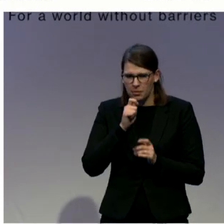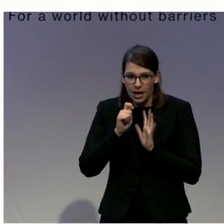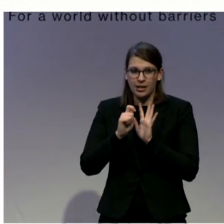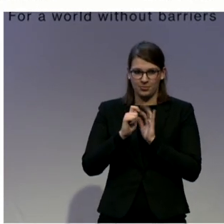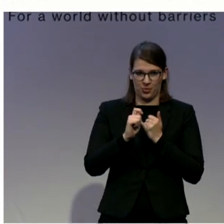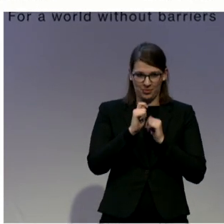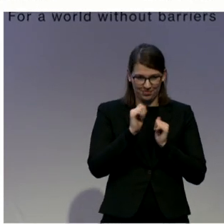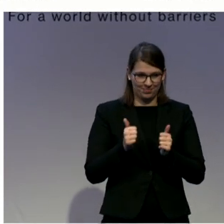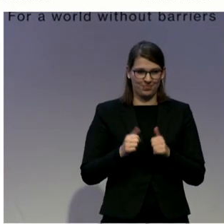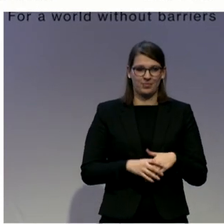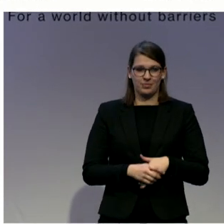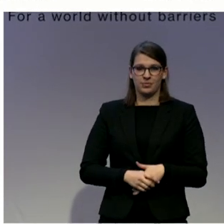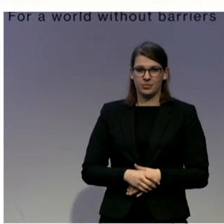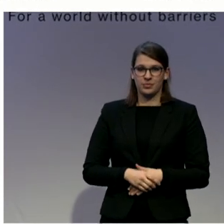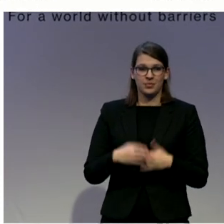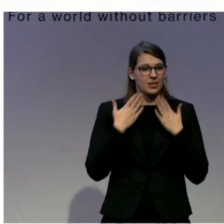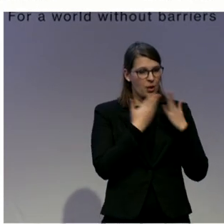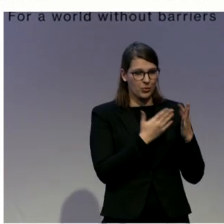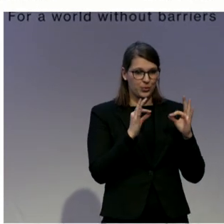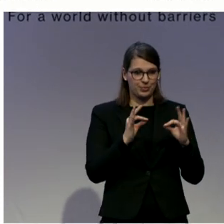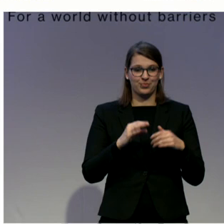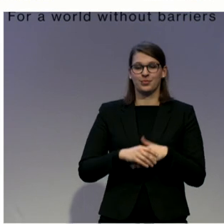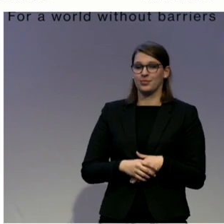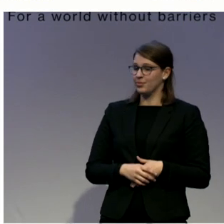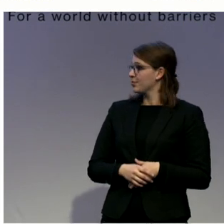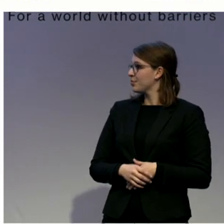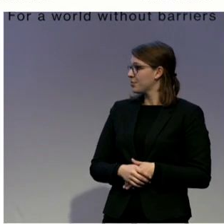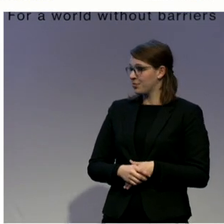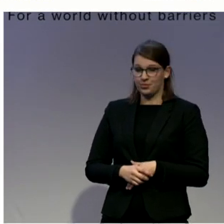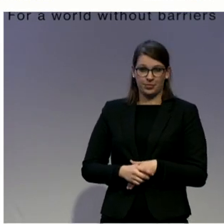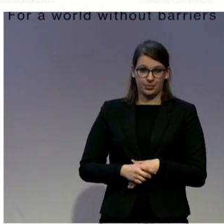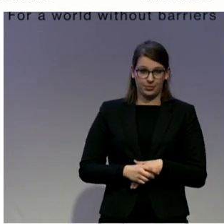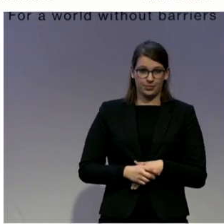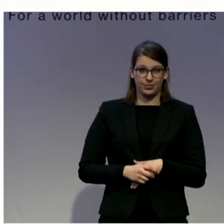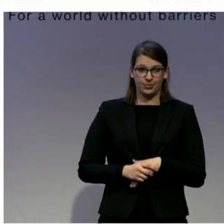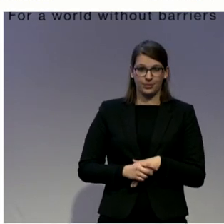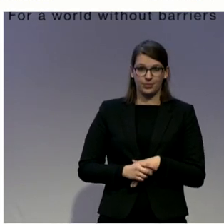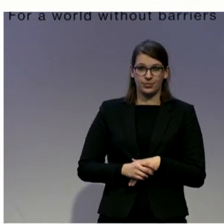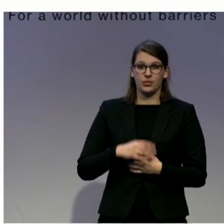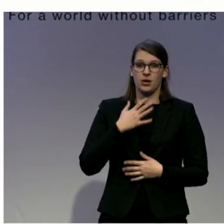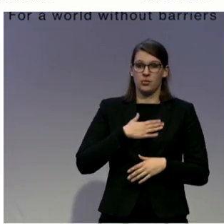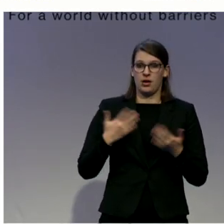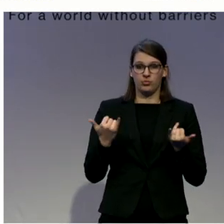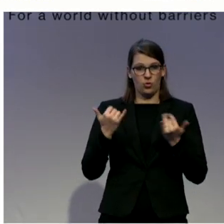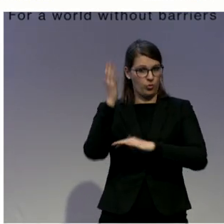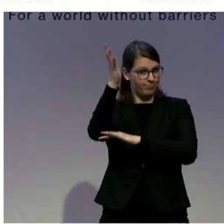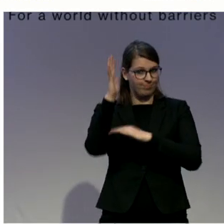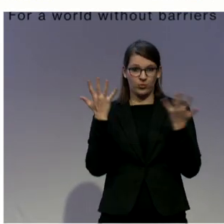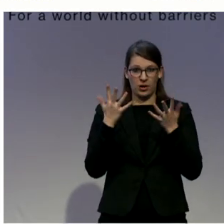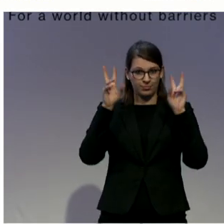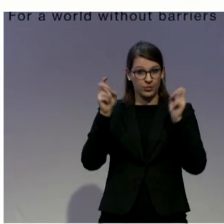Thank you. So I'm here to talk about the justice project that Headway,